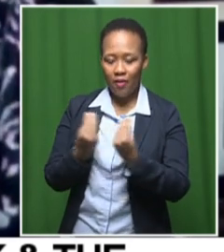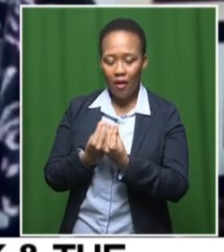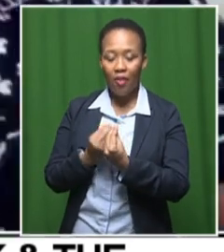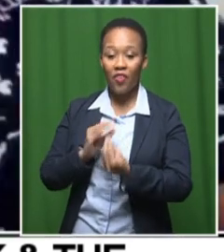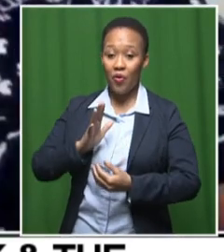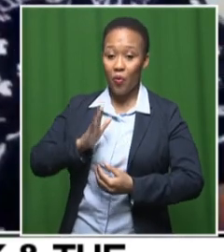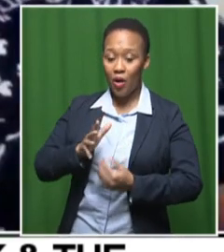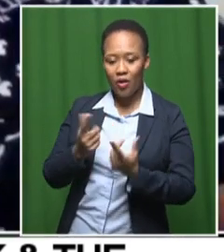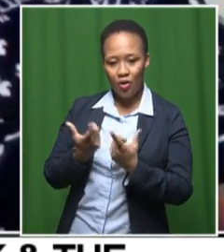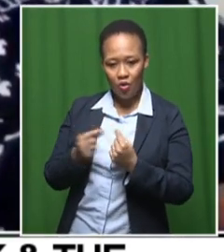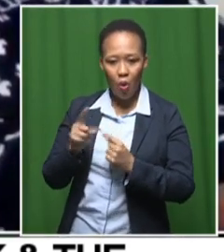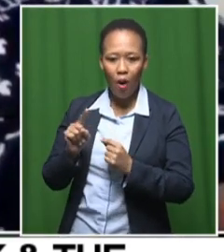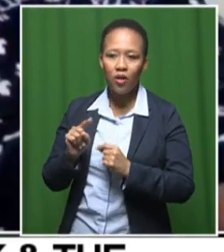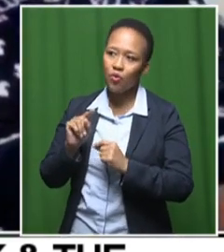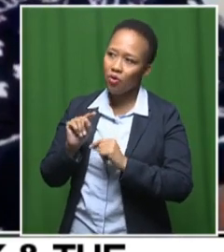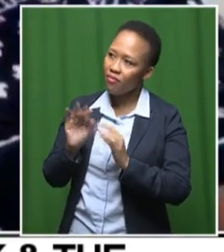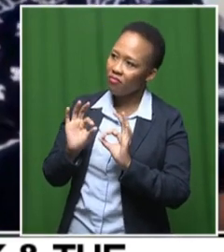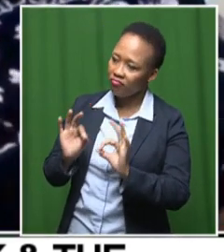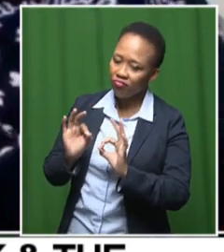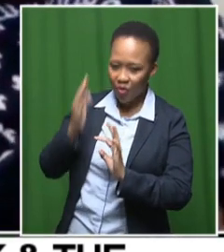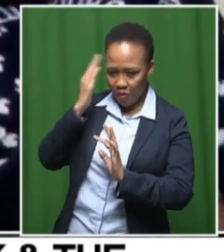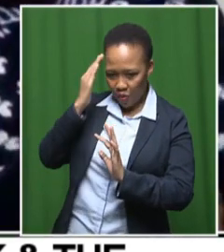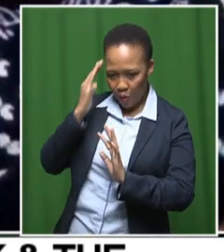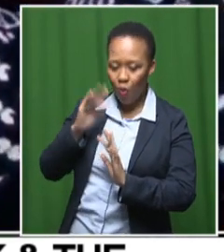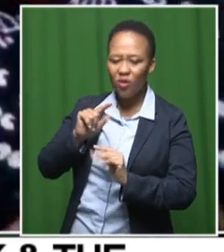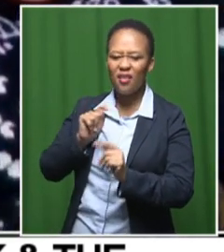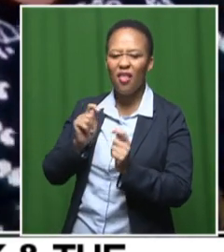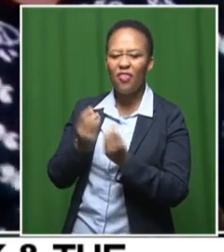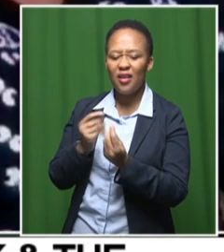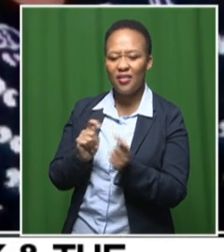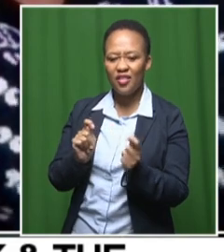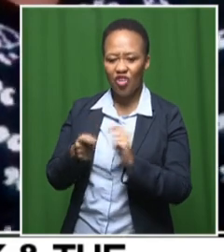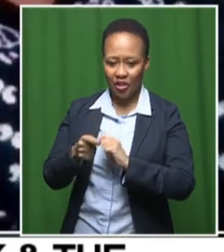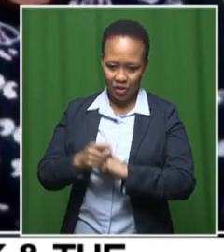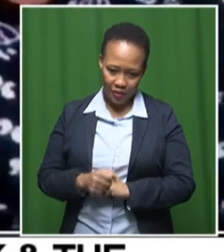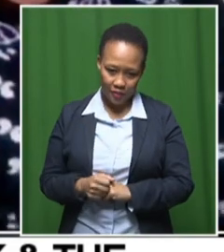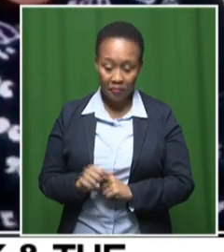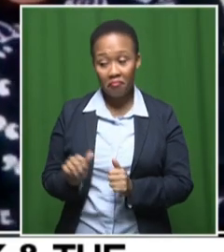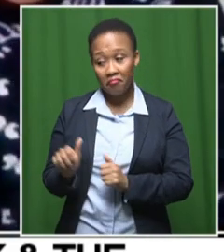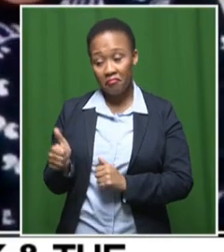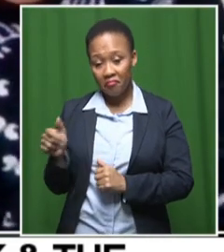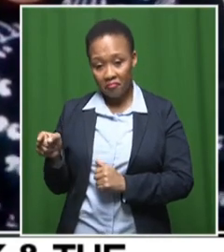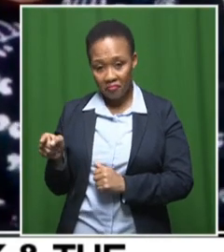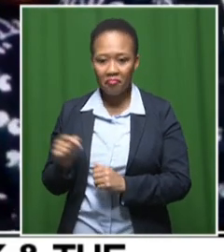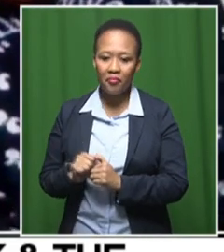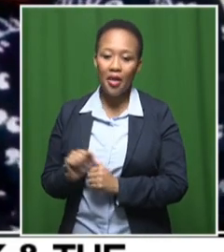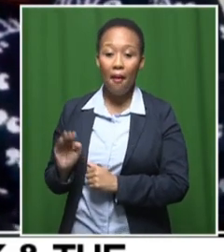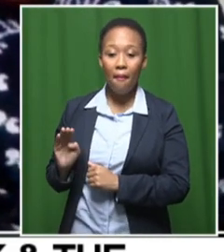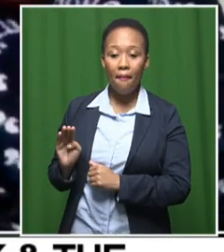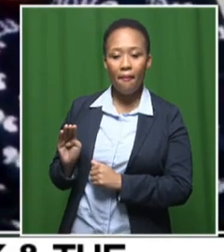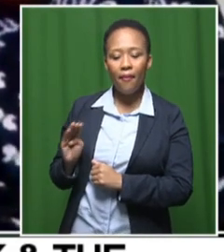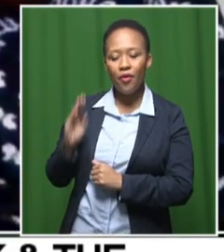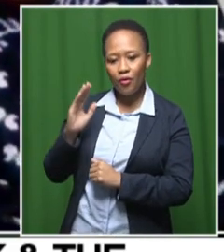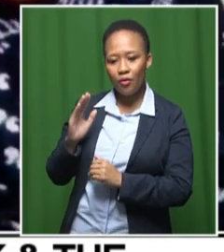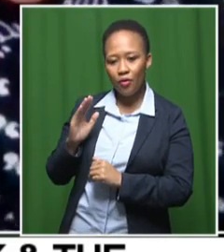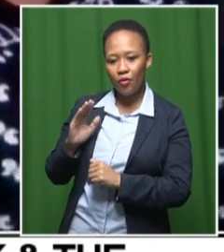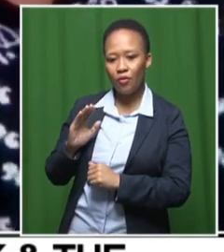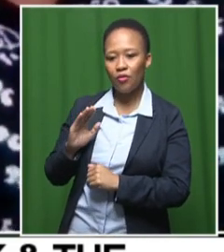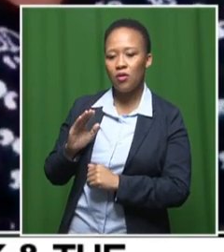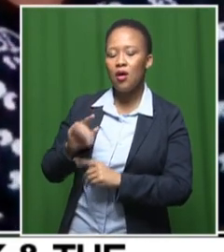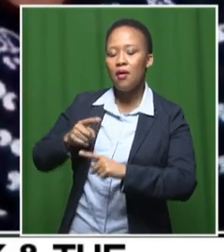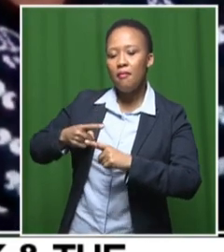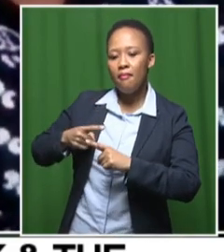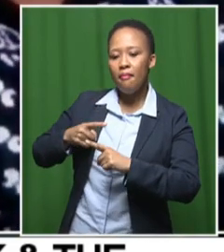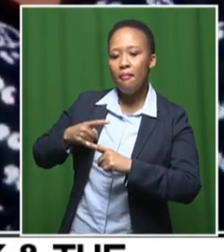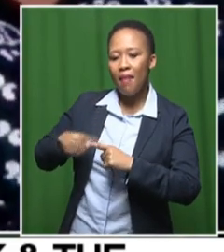And now, Blessing, I mean, let's talk about your character. I mean, you step into the dame's high heels to play Jack's long